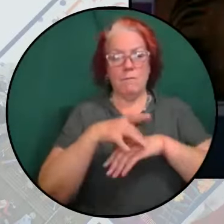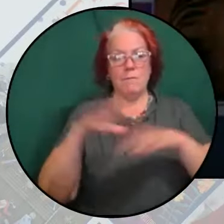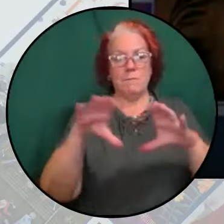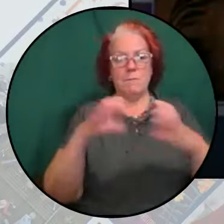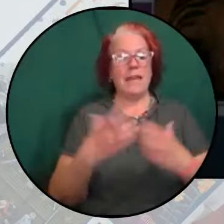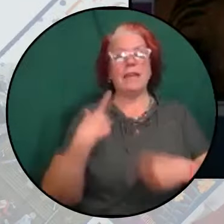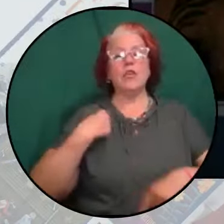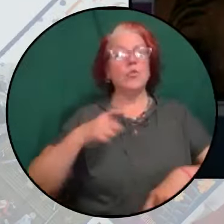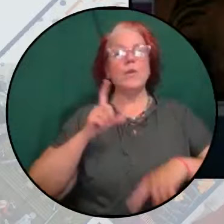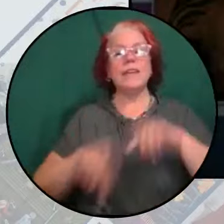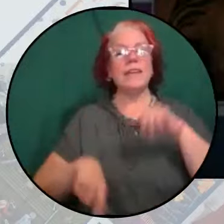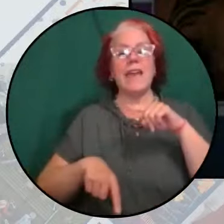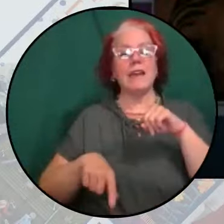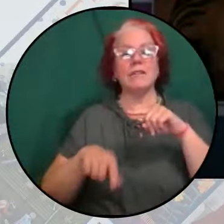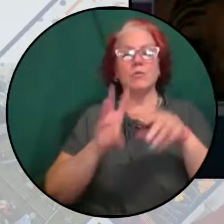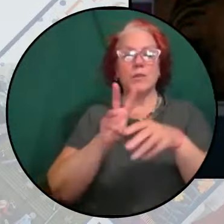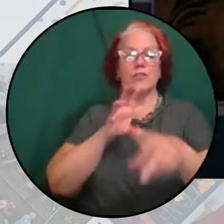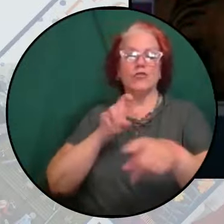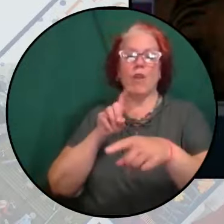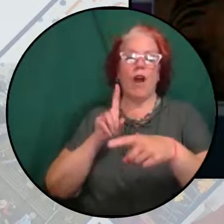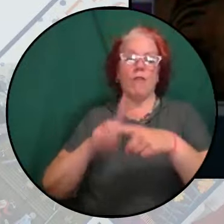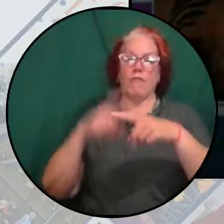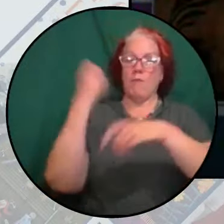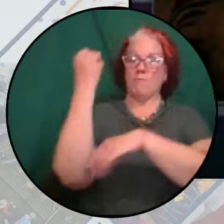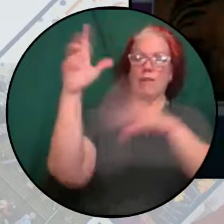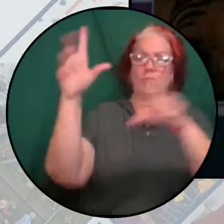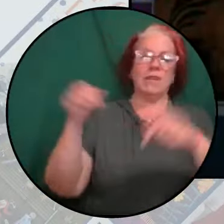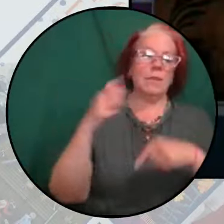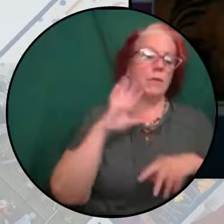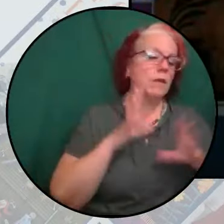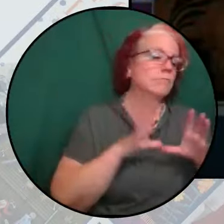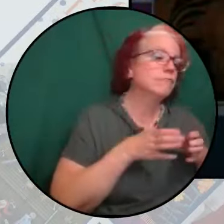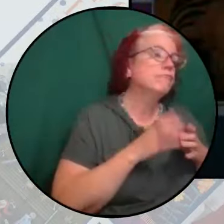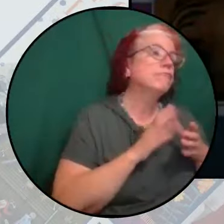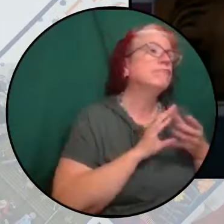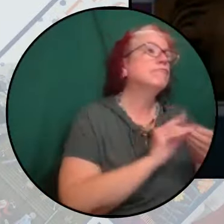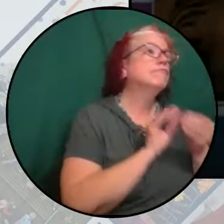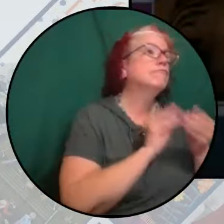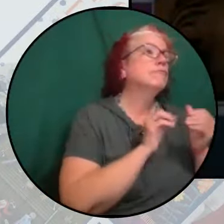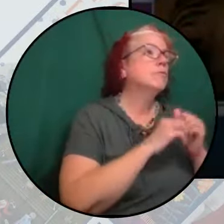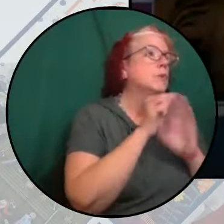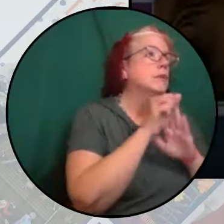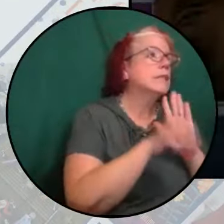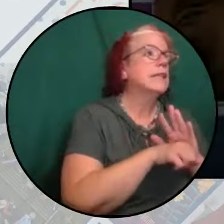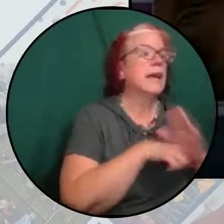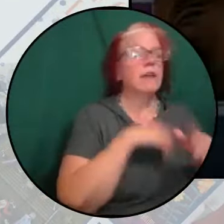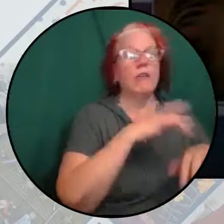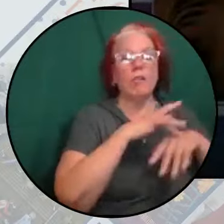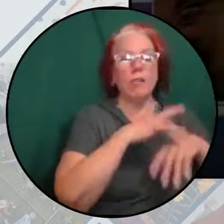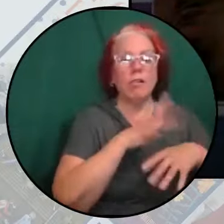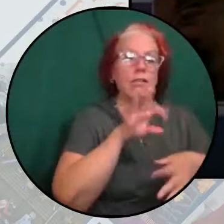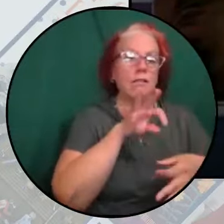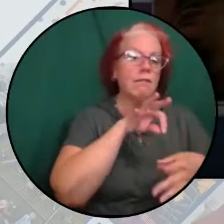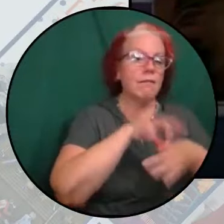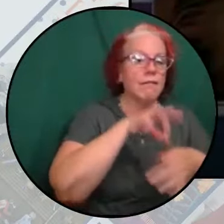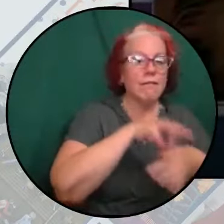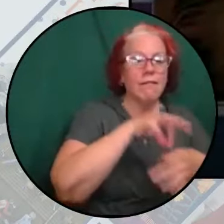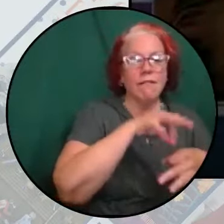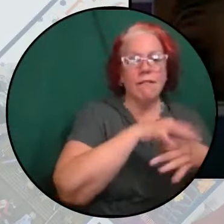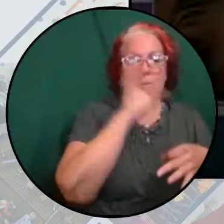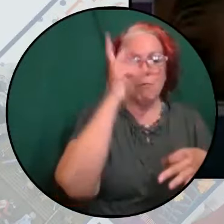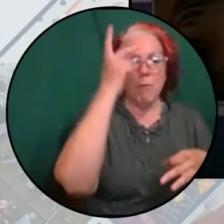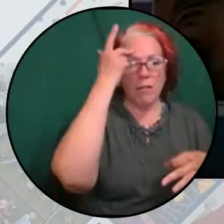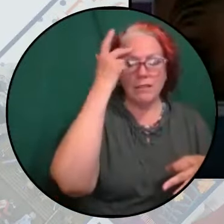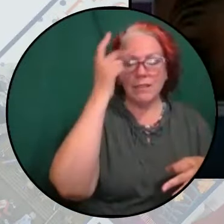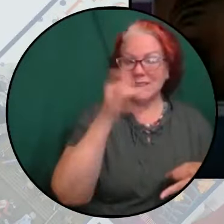withdraw from radical visions by fixating on engagements with the state or obsessing over electoral politics. In case